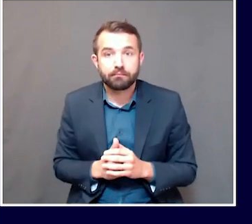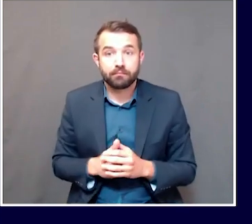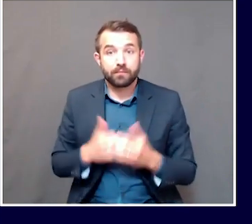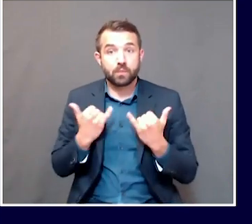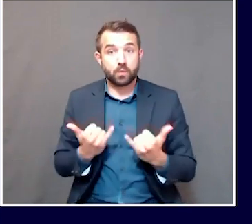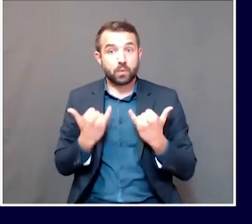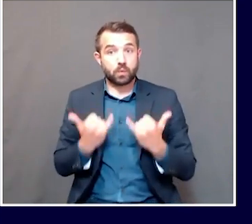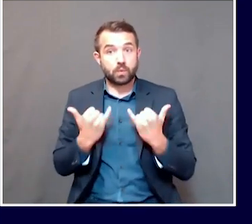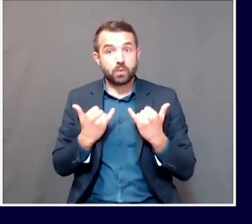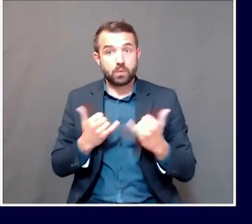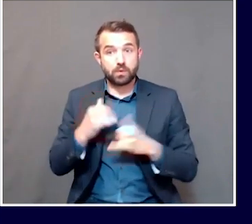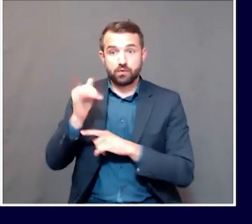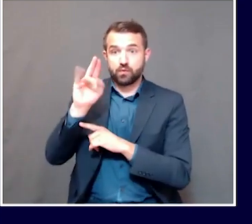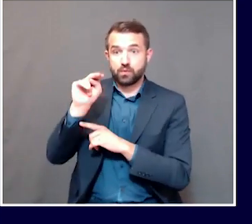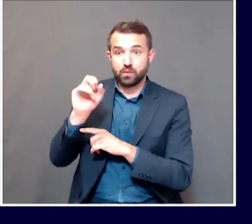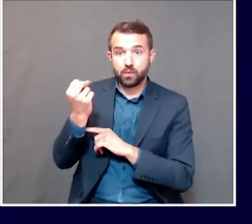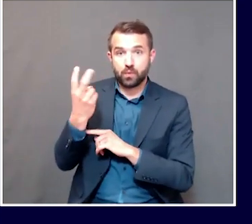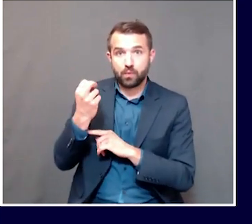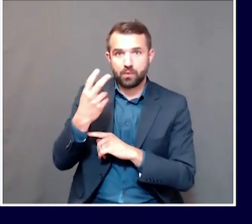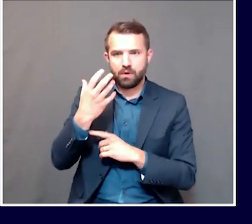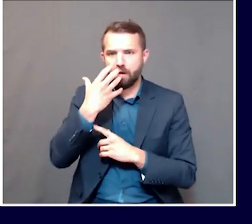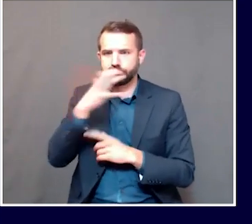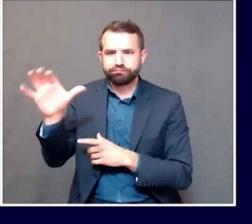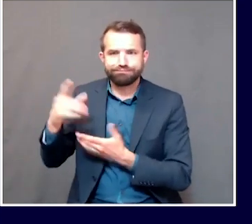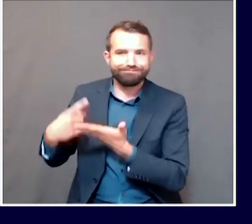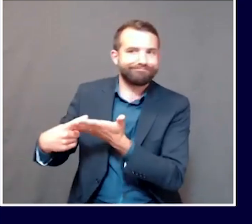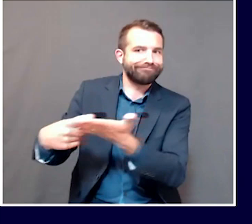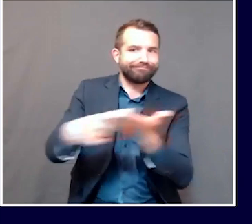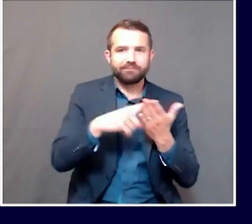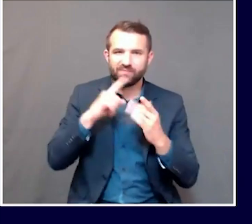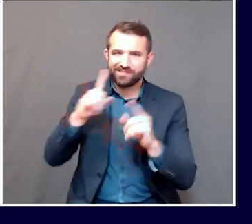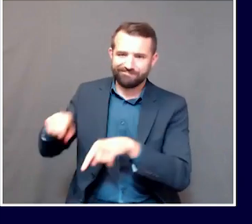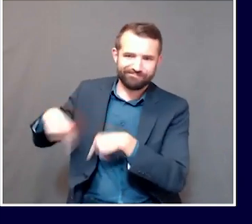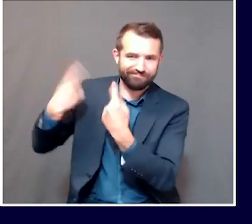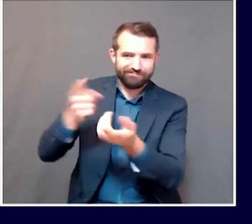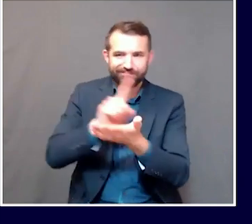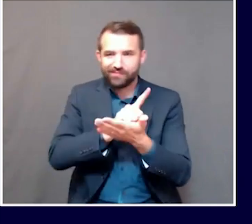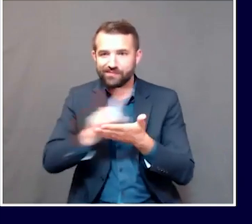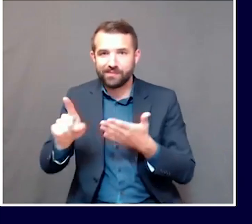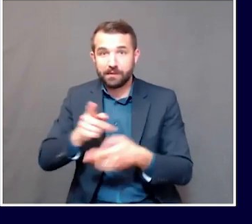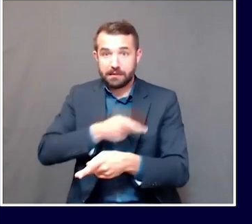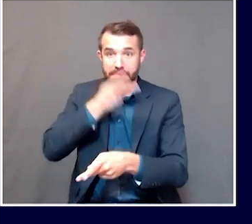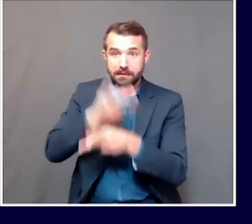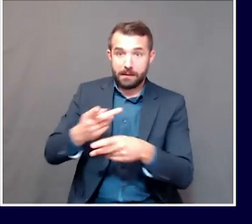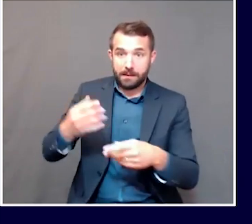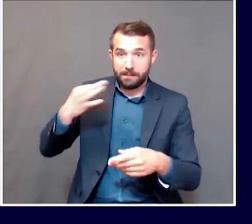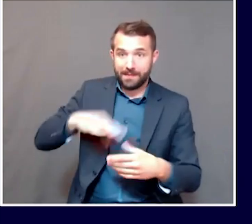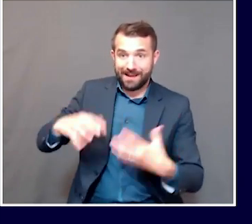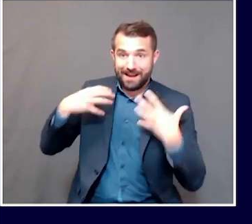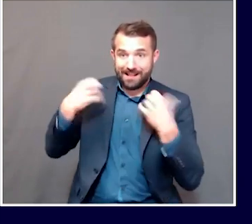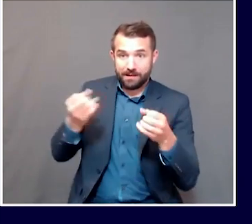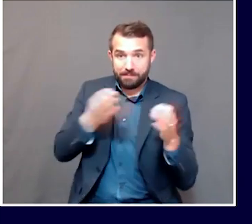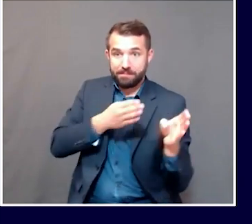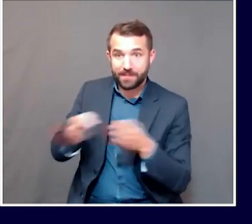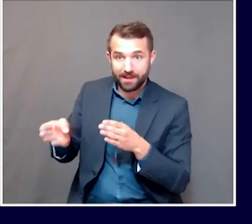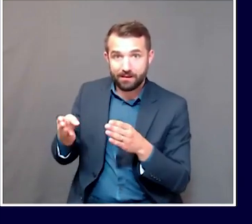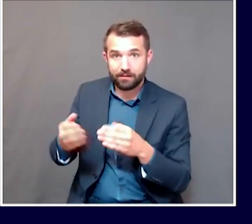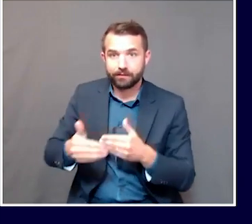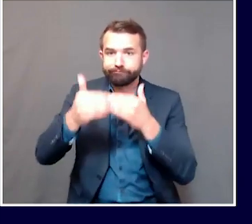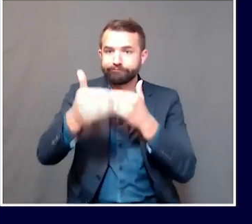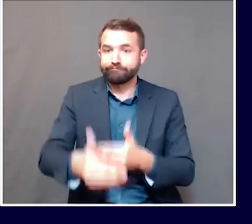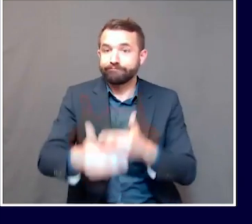week there's been a lot of discussion about our revised plan, our Keep Maine Healthy plan that we announced on Monday.